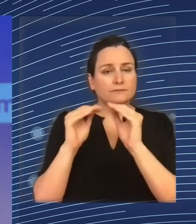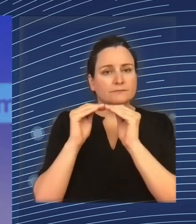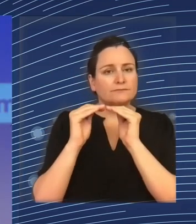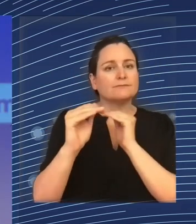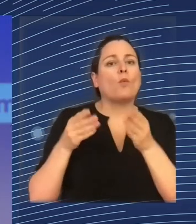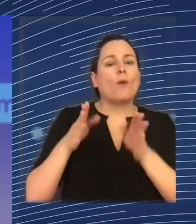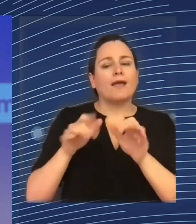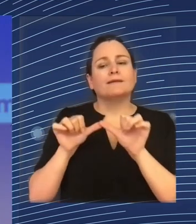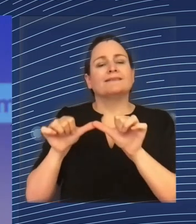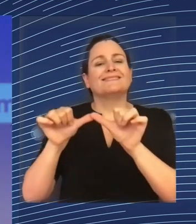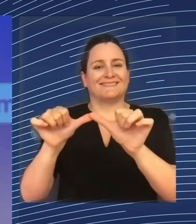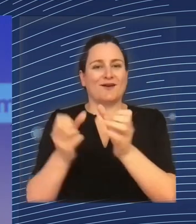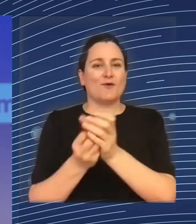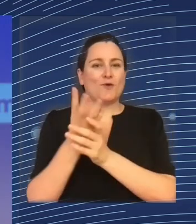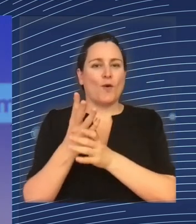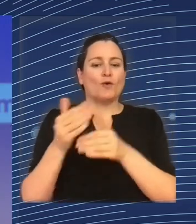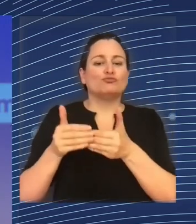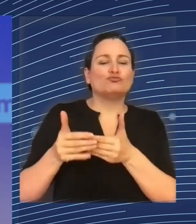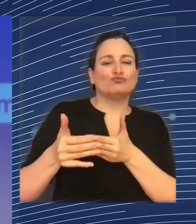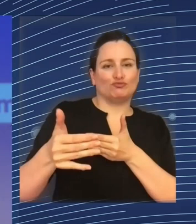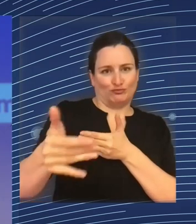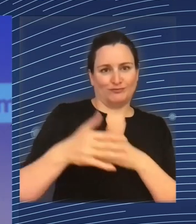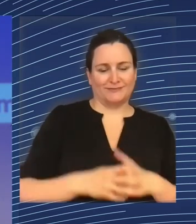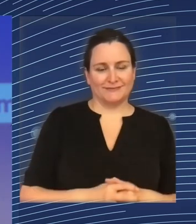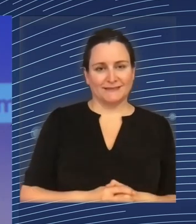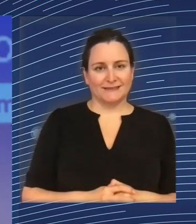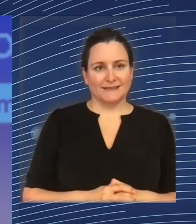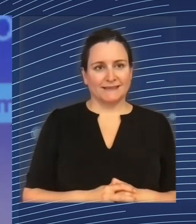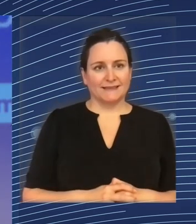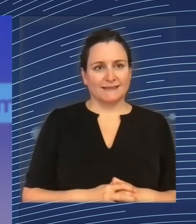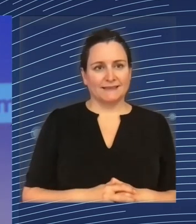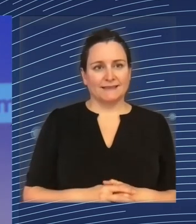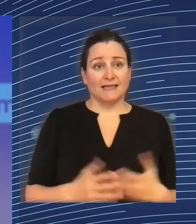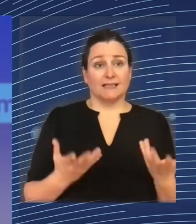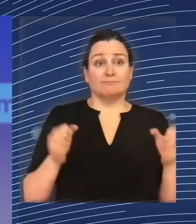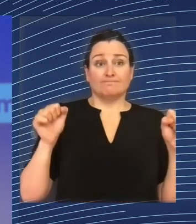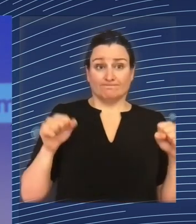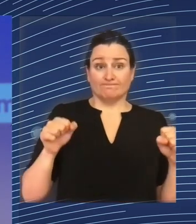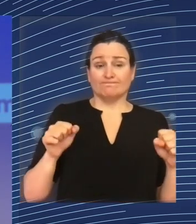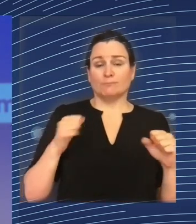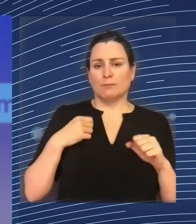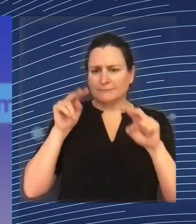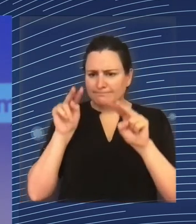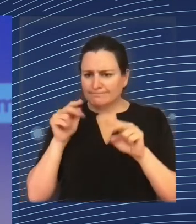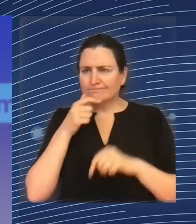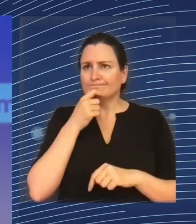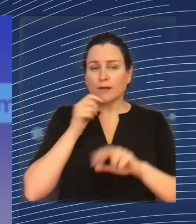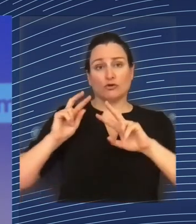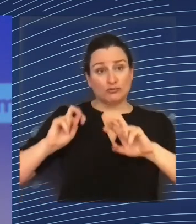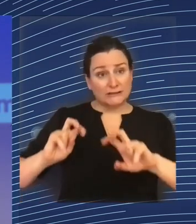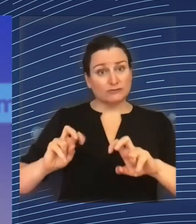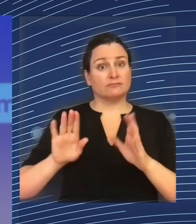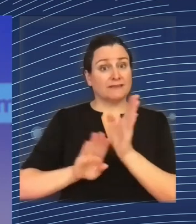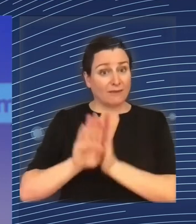challenges like the green transition and the digital transition. We have to compete in terms of research and development, that's the previous question, and innovation.